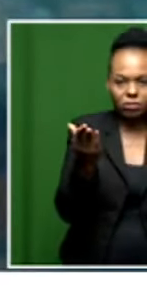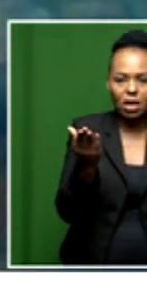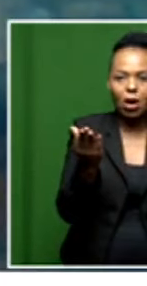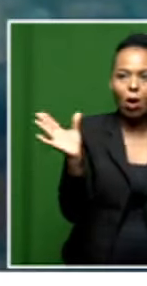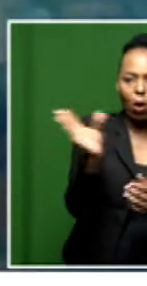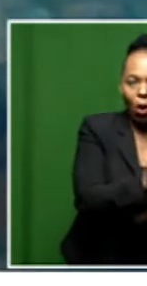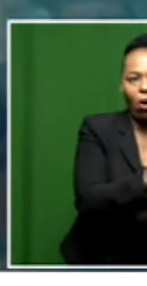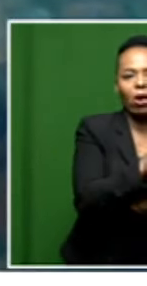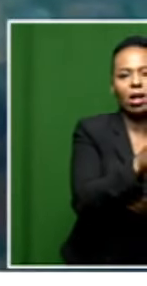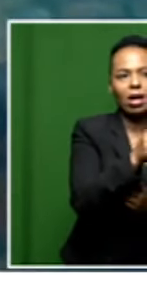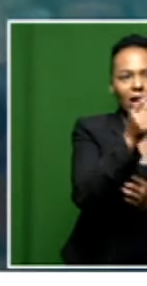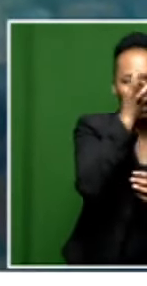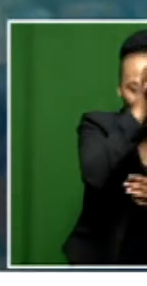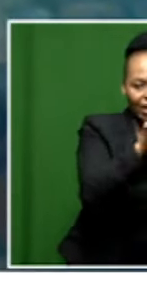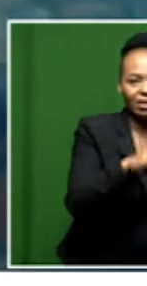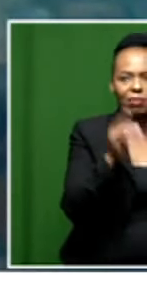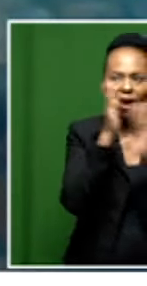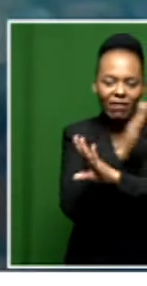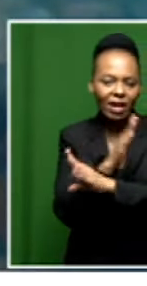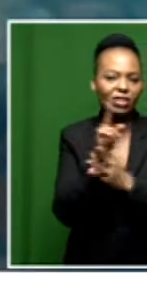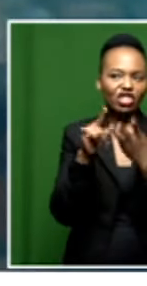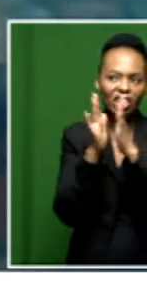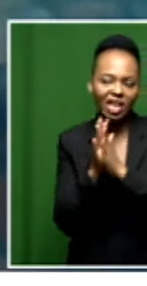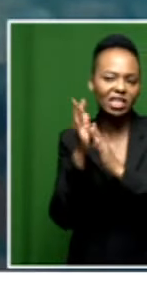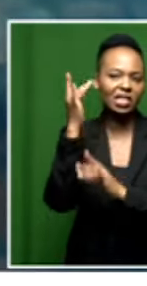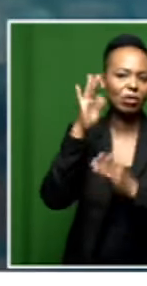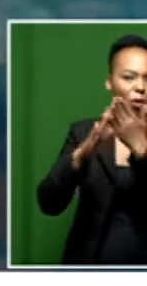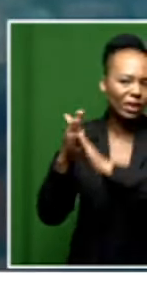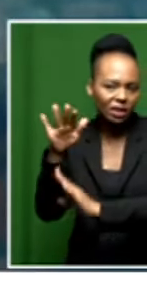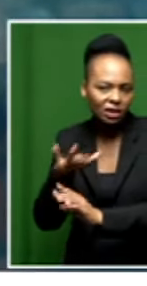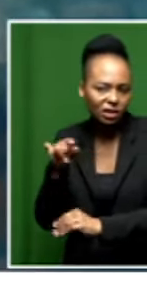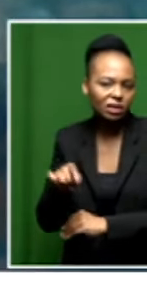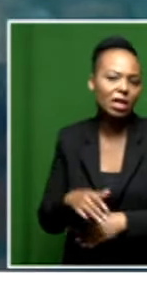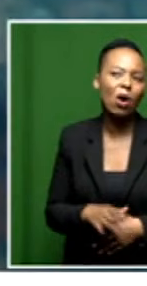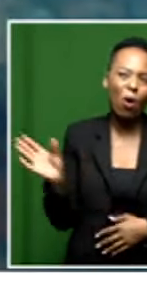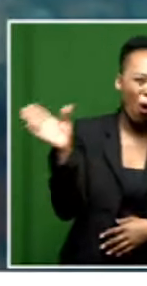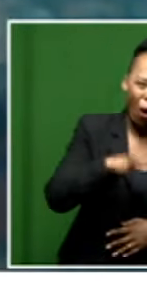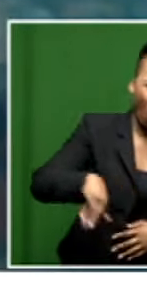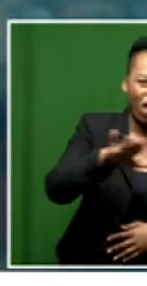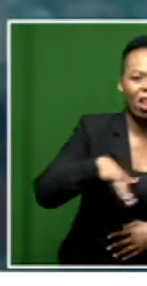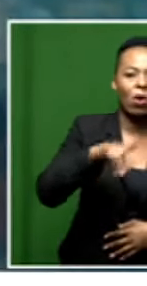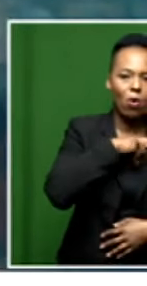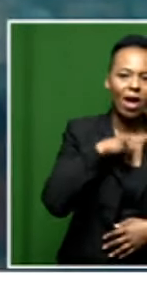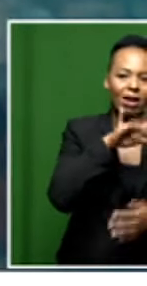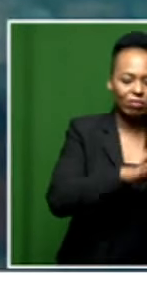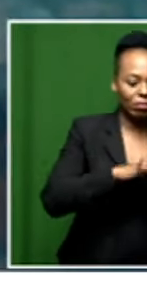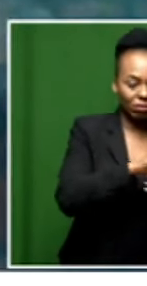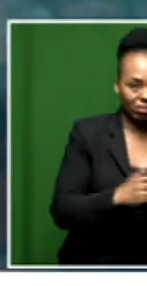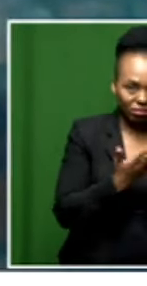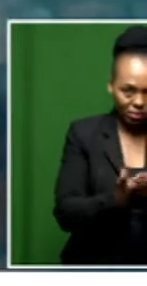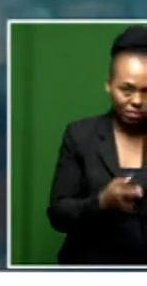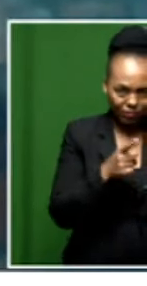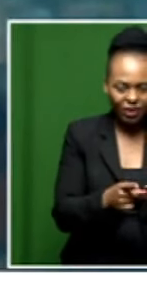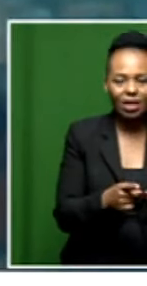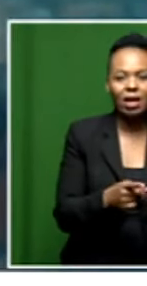government, private sector, churches, civil society, everybody else, because that framework outlines what needs to be